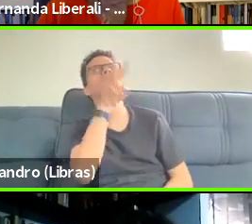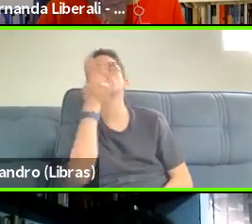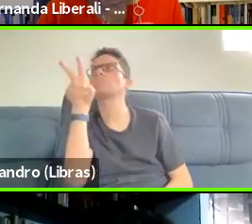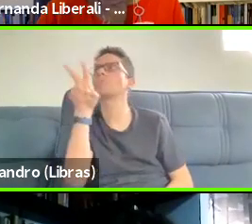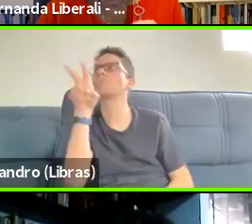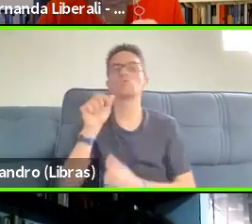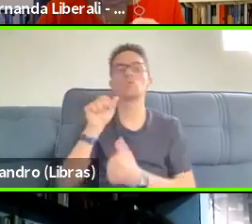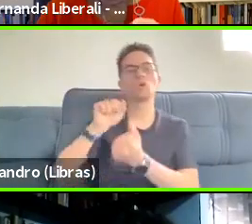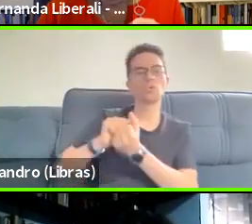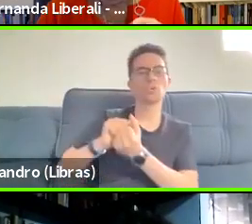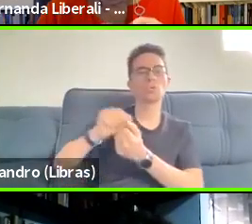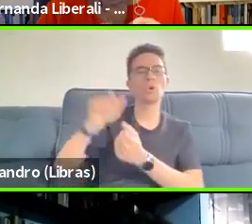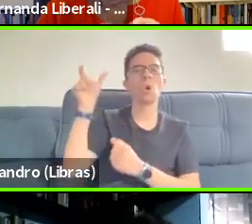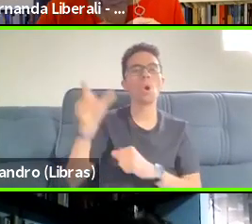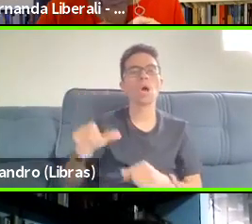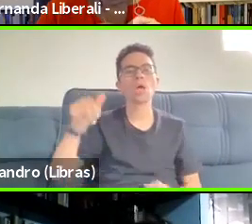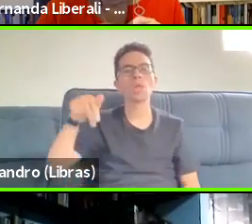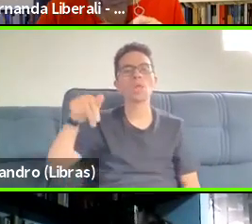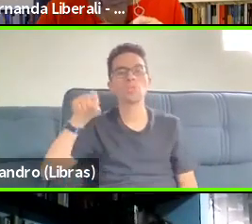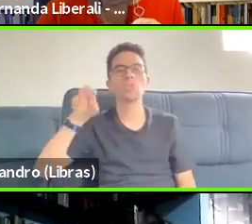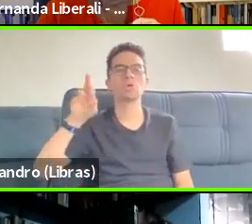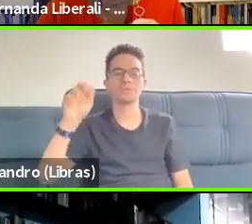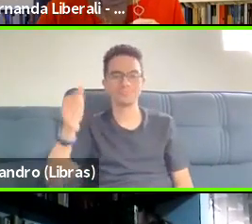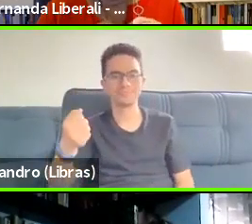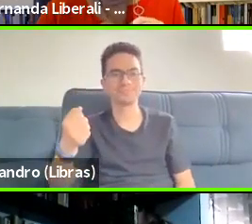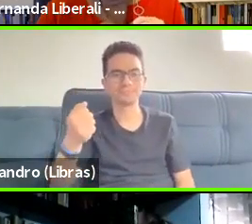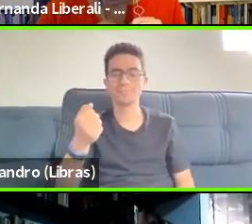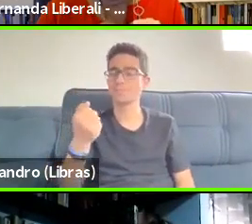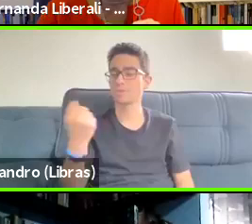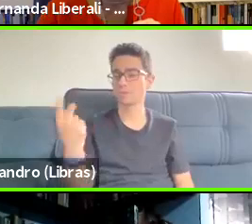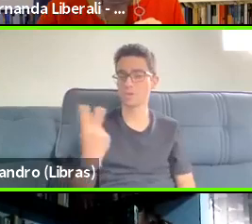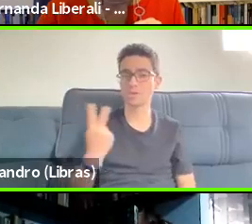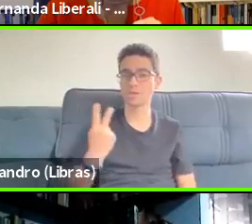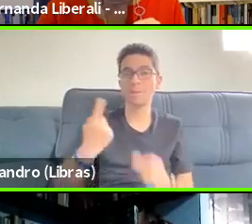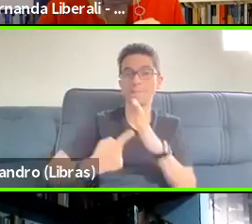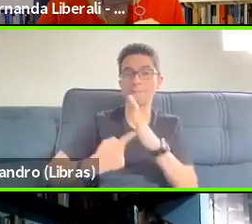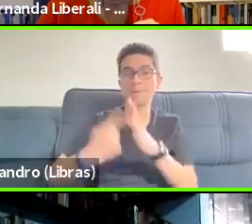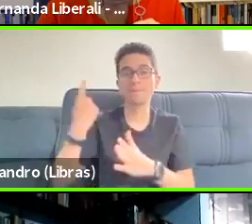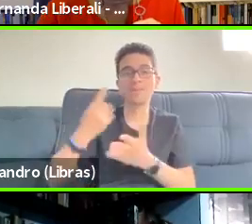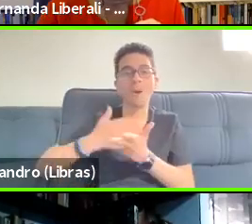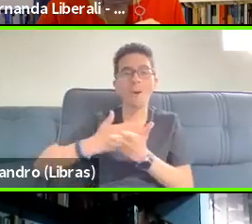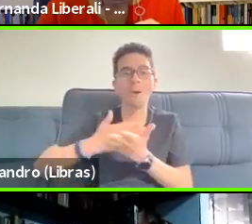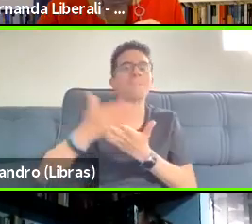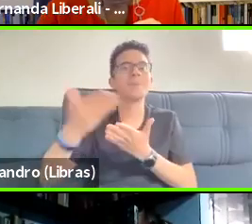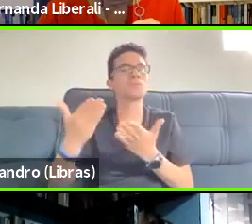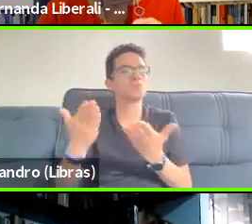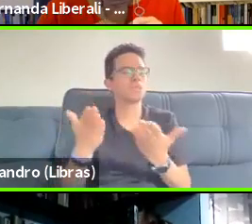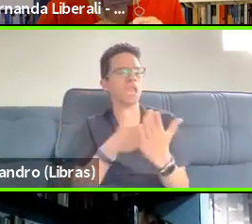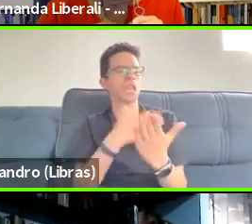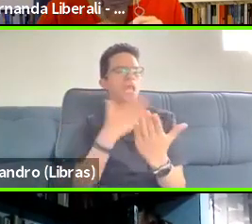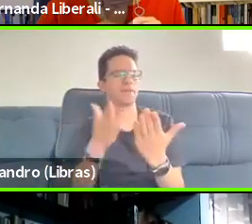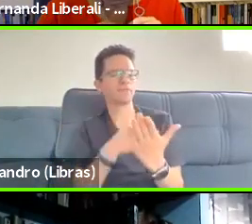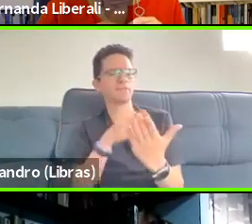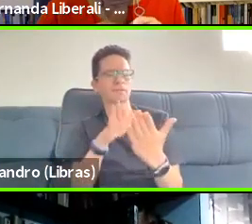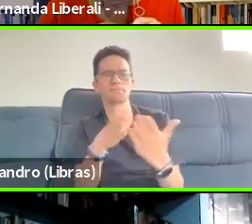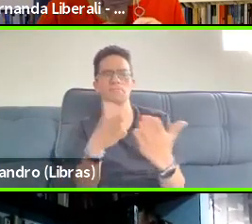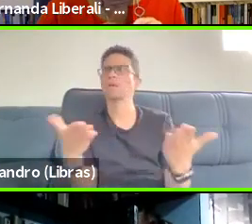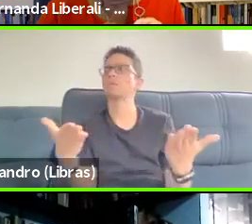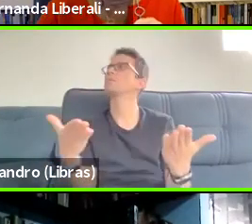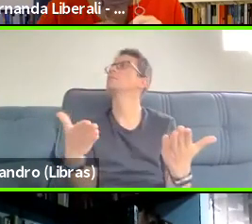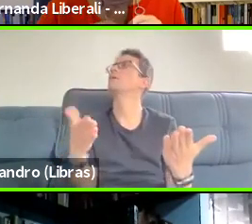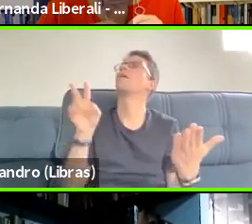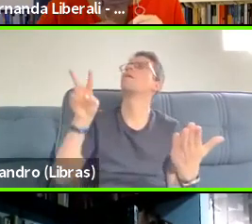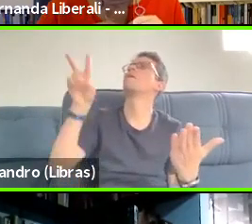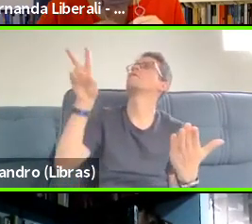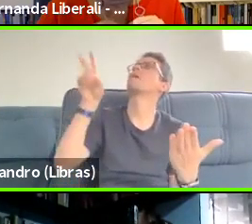together. Um, you know, sit there with books open going through is what bird is that? What is colors? How do you use this book and things like